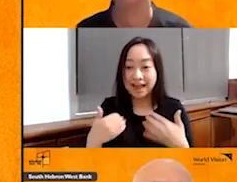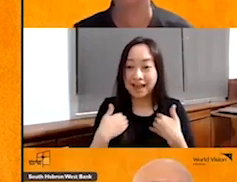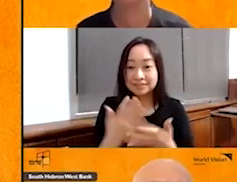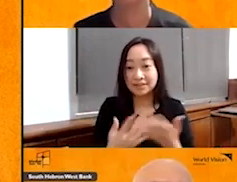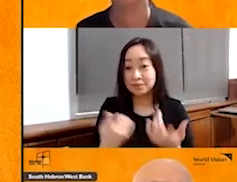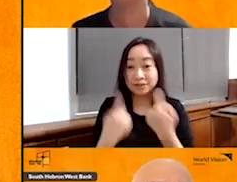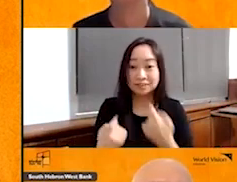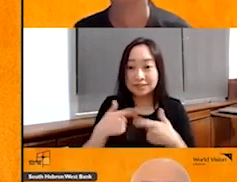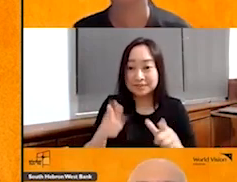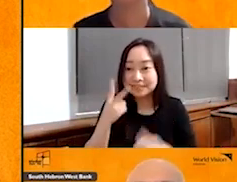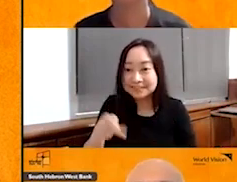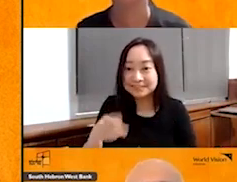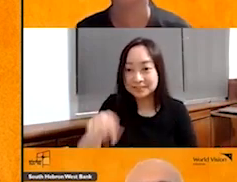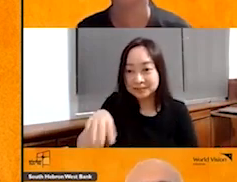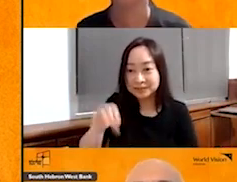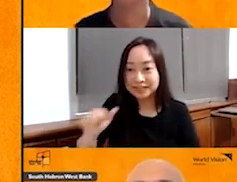questions. Let me see.